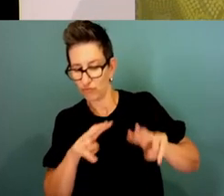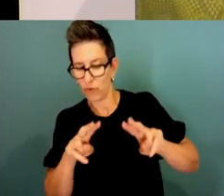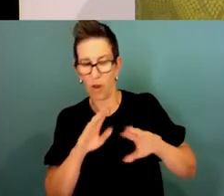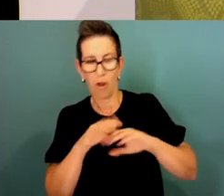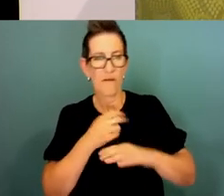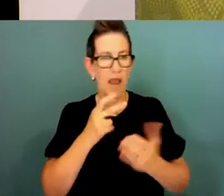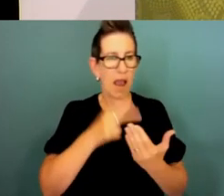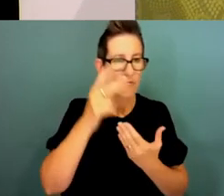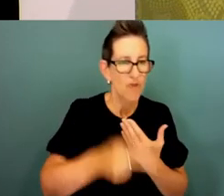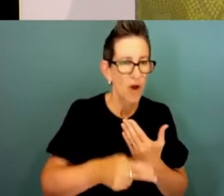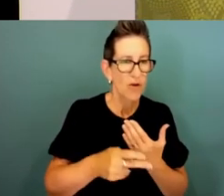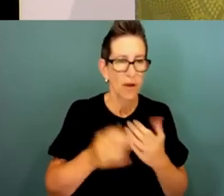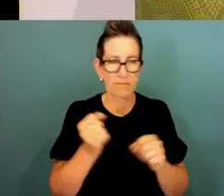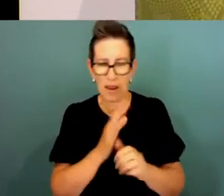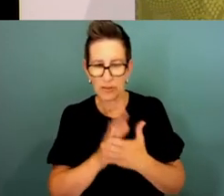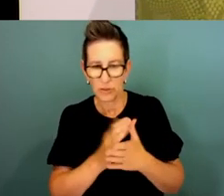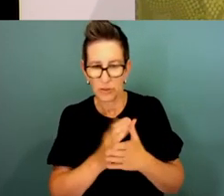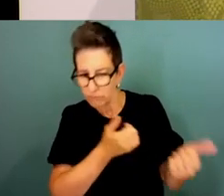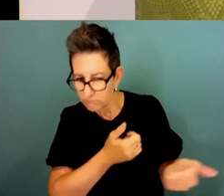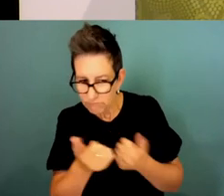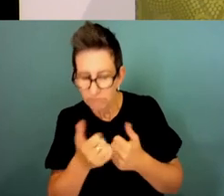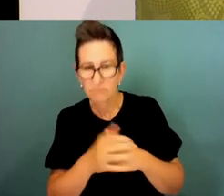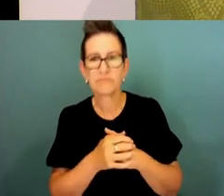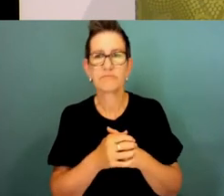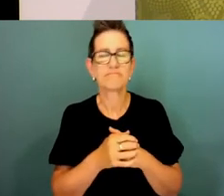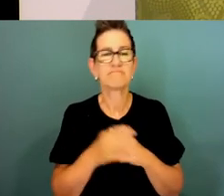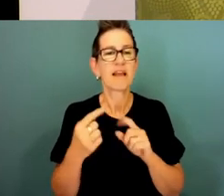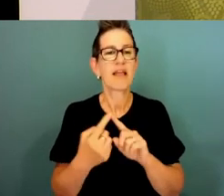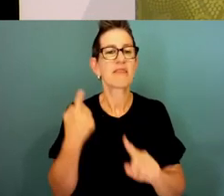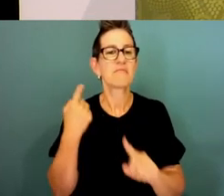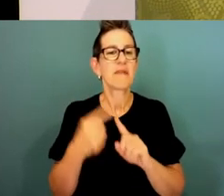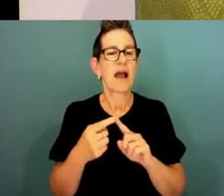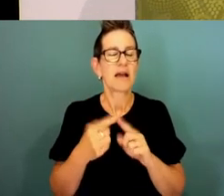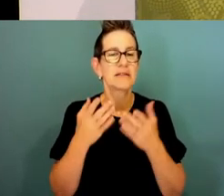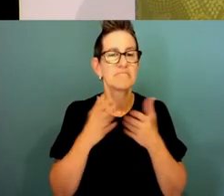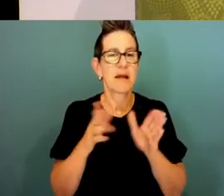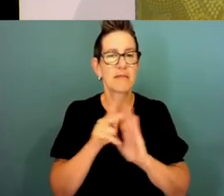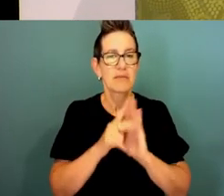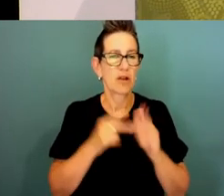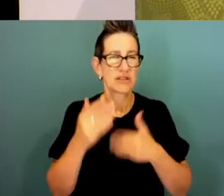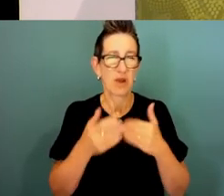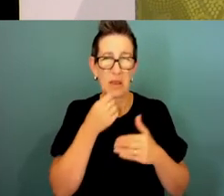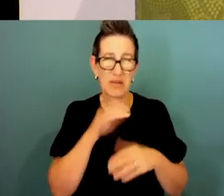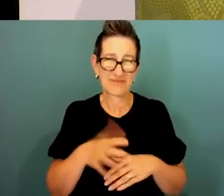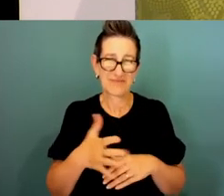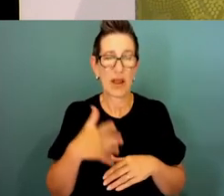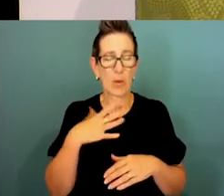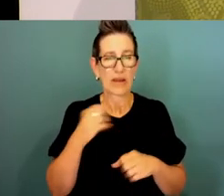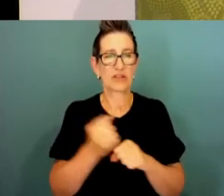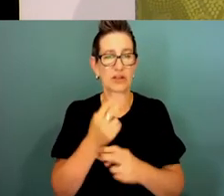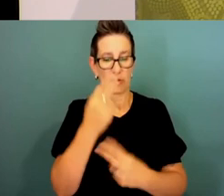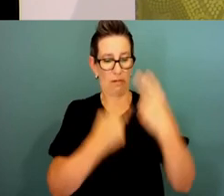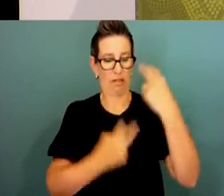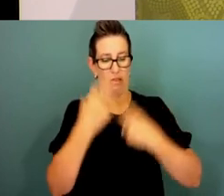Evaluation hasn't been a big part of the public policy process in this country, and that needs to change if we're going to be the efficient, effective and